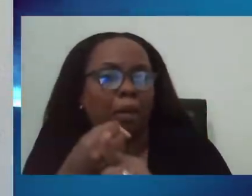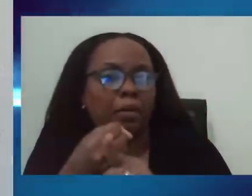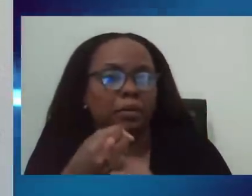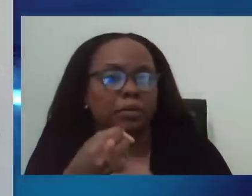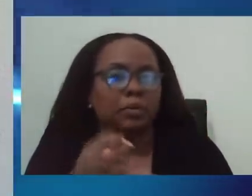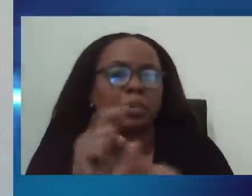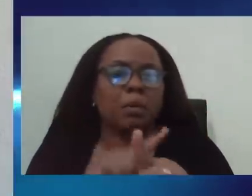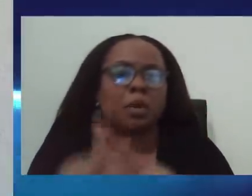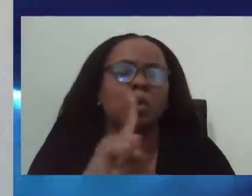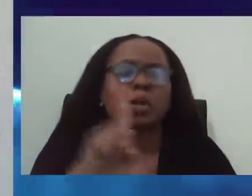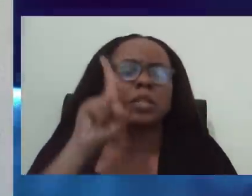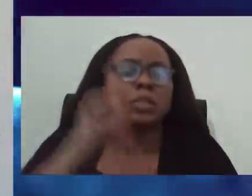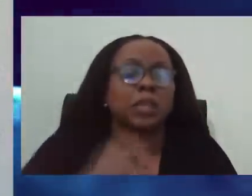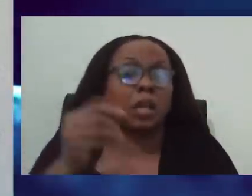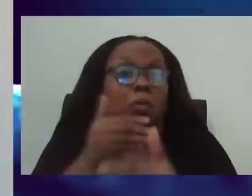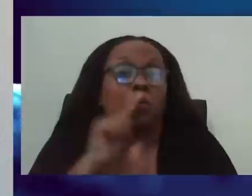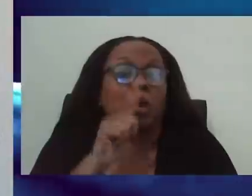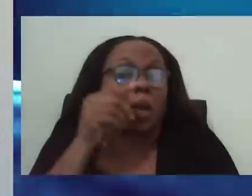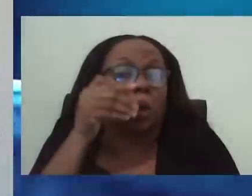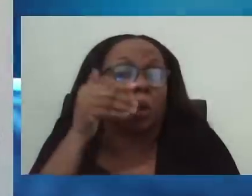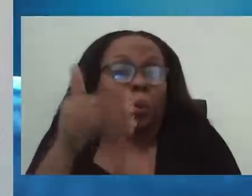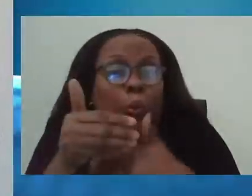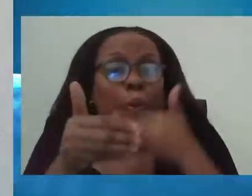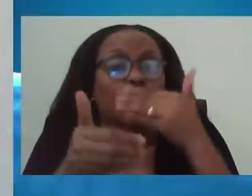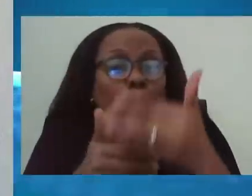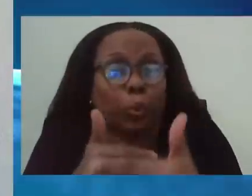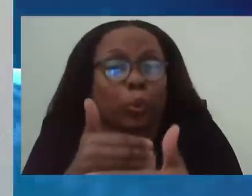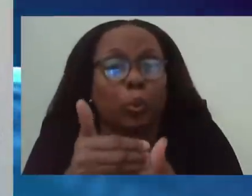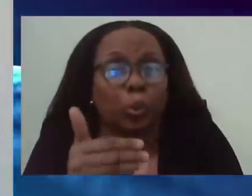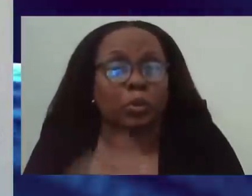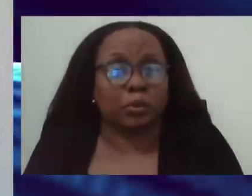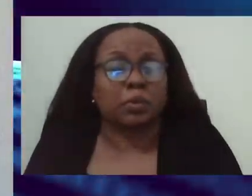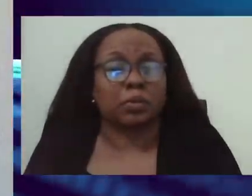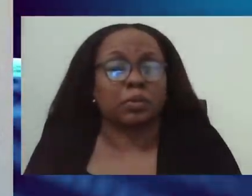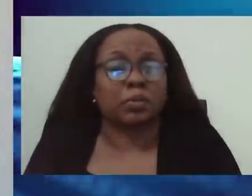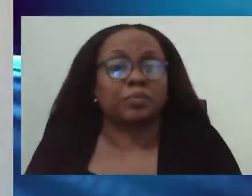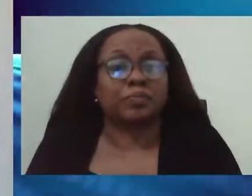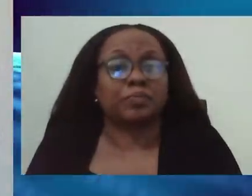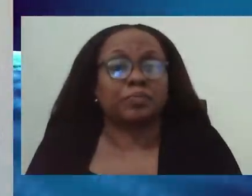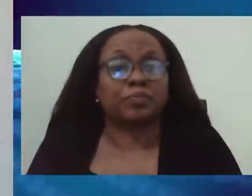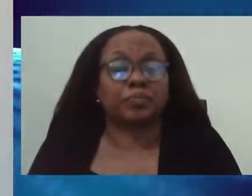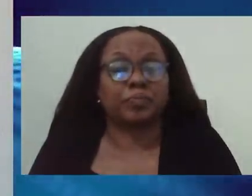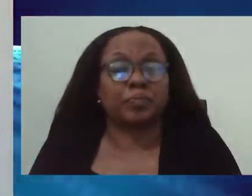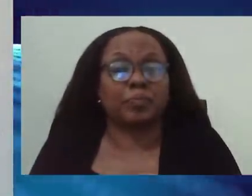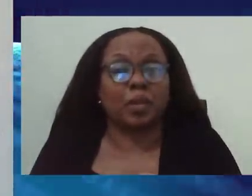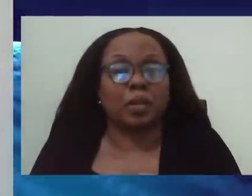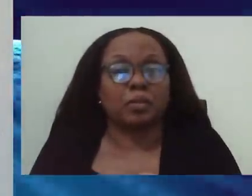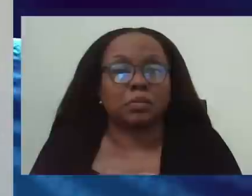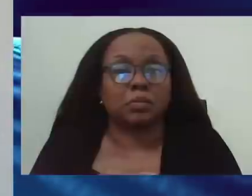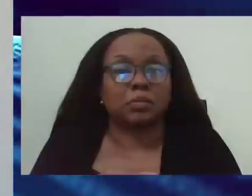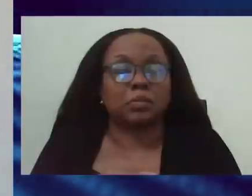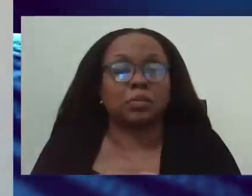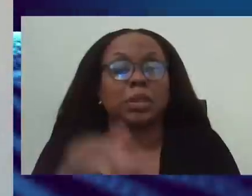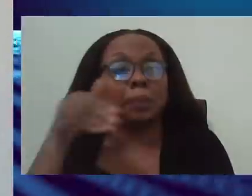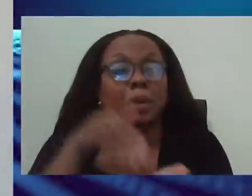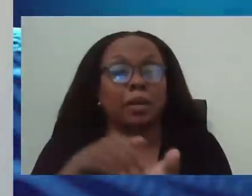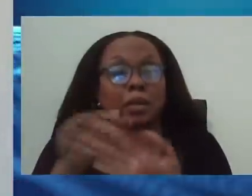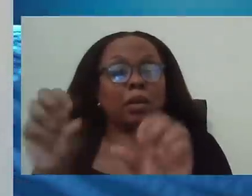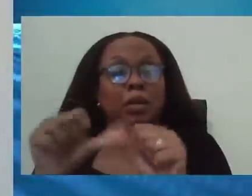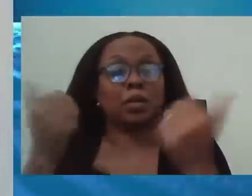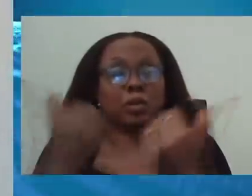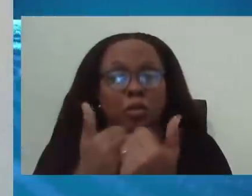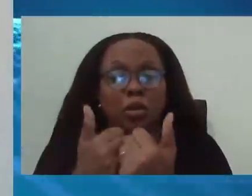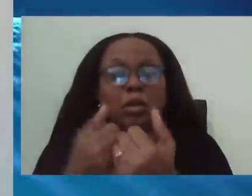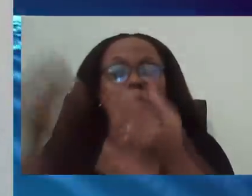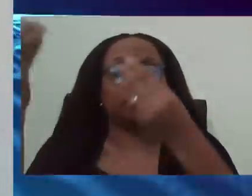should be going one step further at least. BAMP has outlined what these steps are, and I'm full alignment with what BAMP has outlined